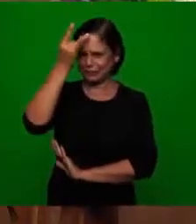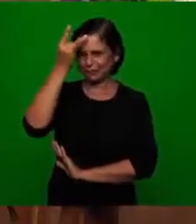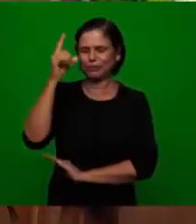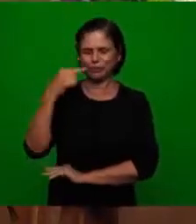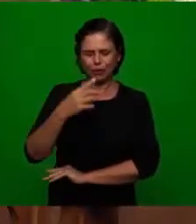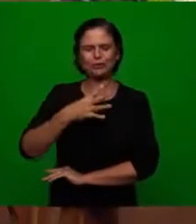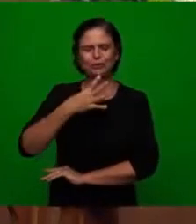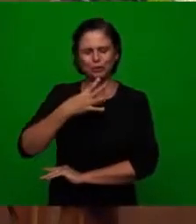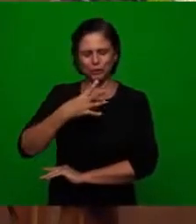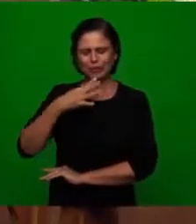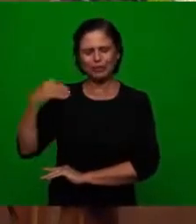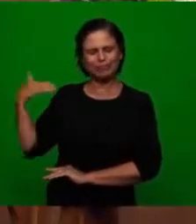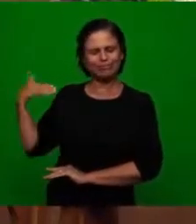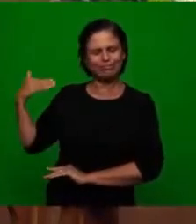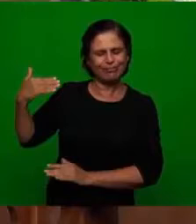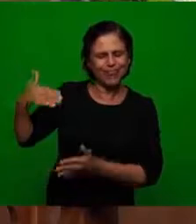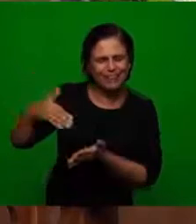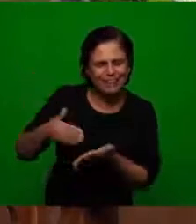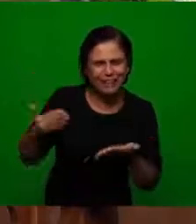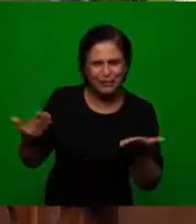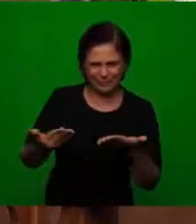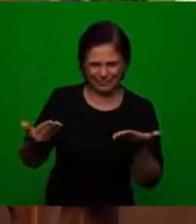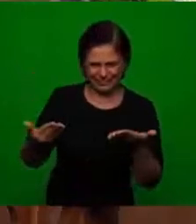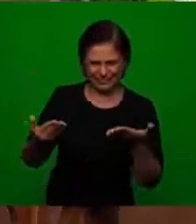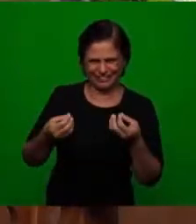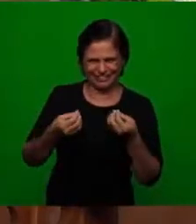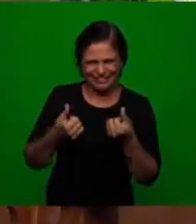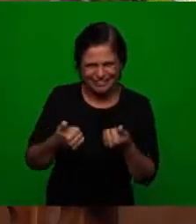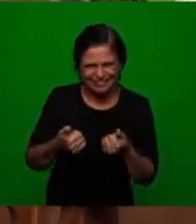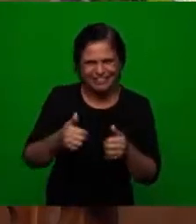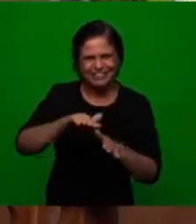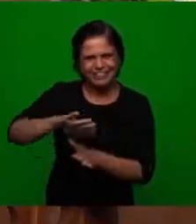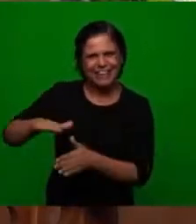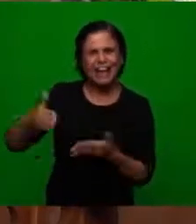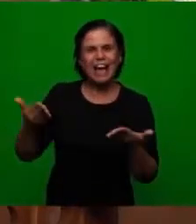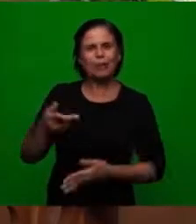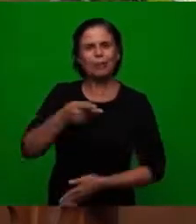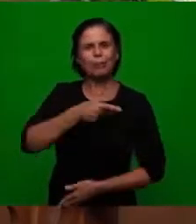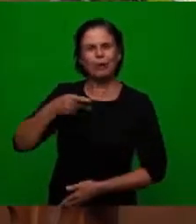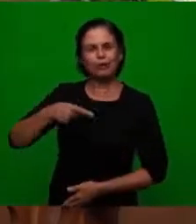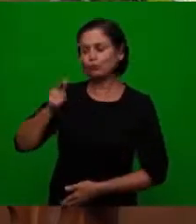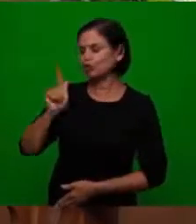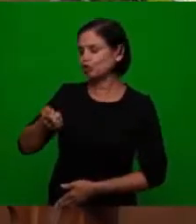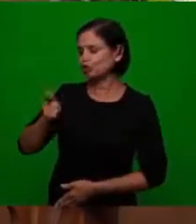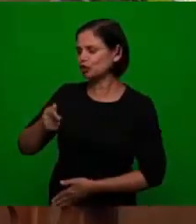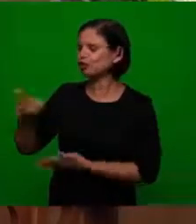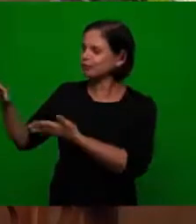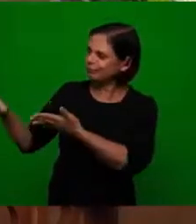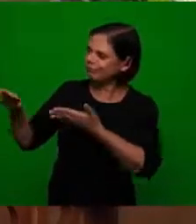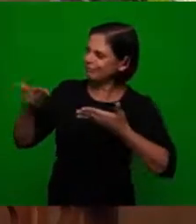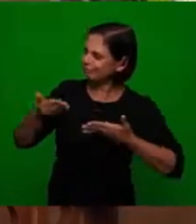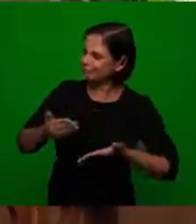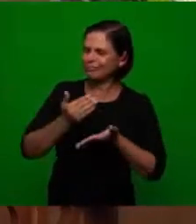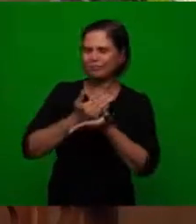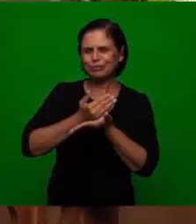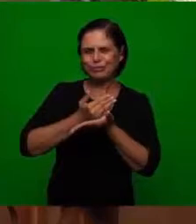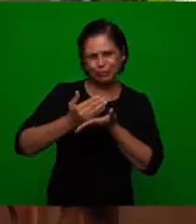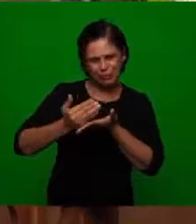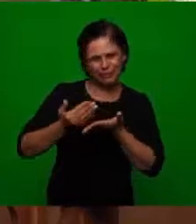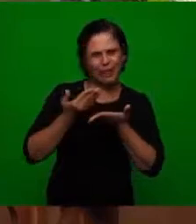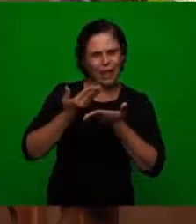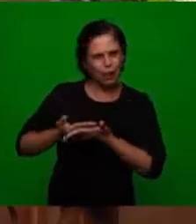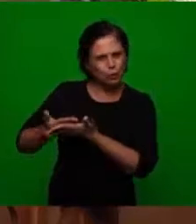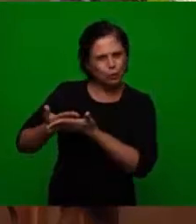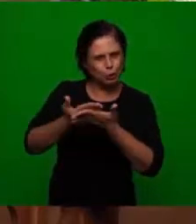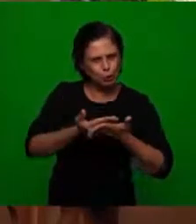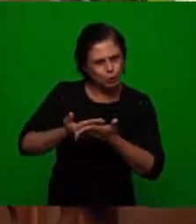according to what we know up to our days. So we are going to relay the Word to Pastor Gerard de Ti so we